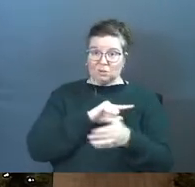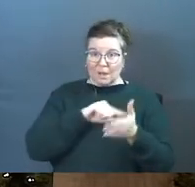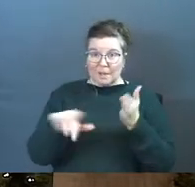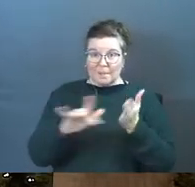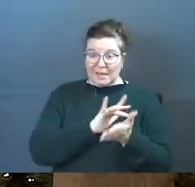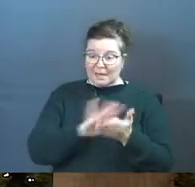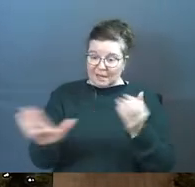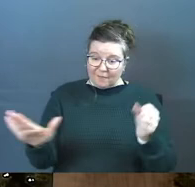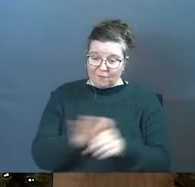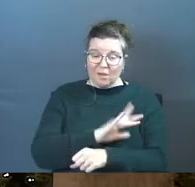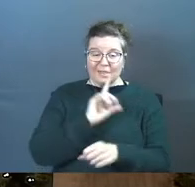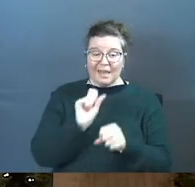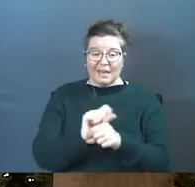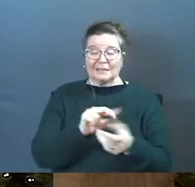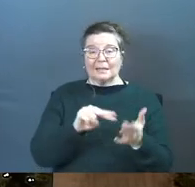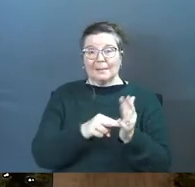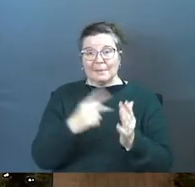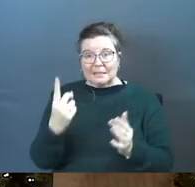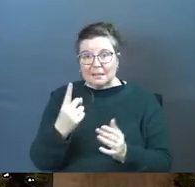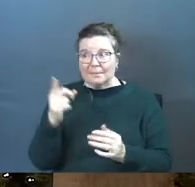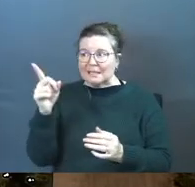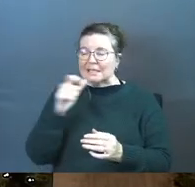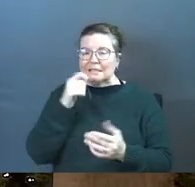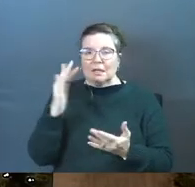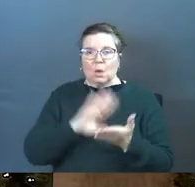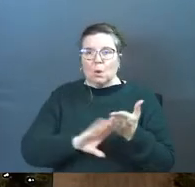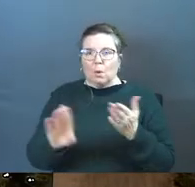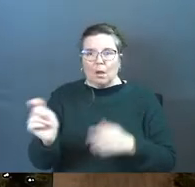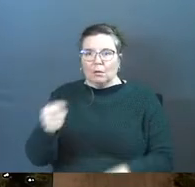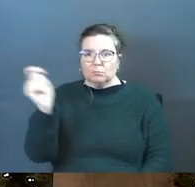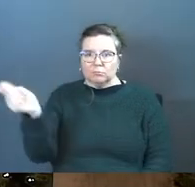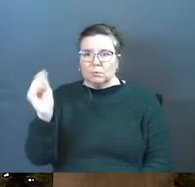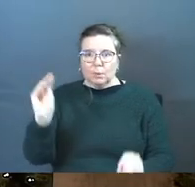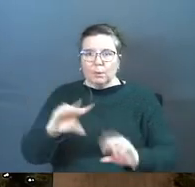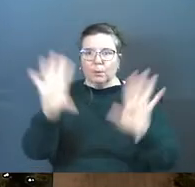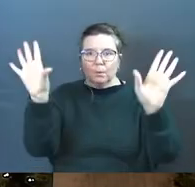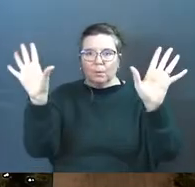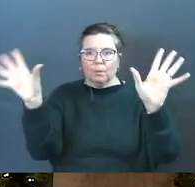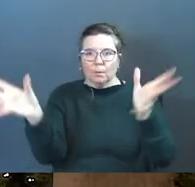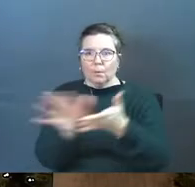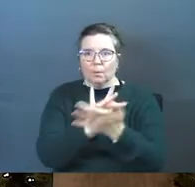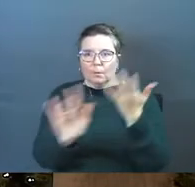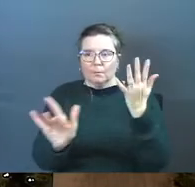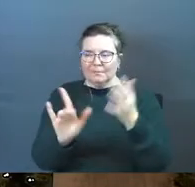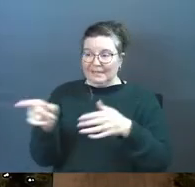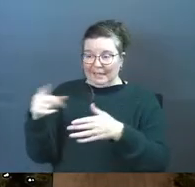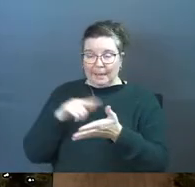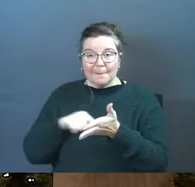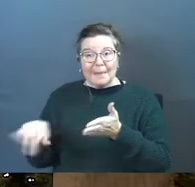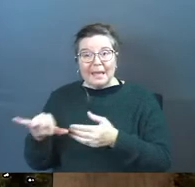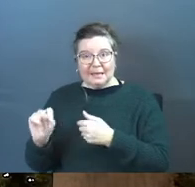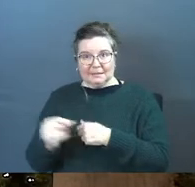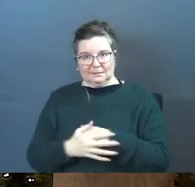paid it in full and that actually means something he didn't wave a magic wand he paid it